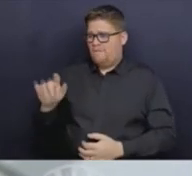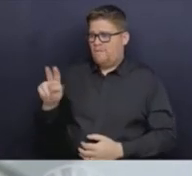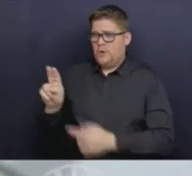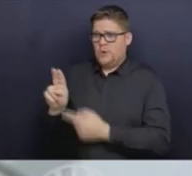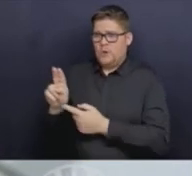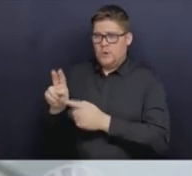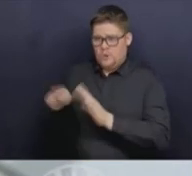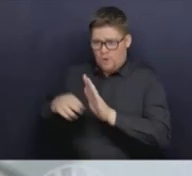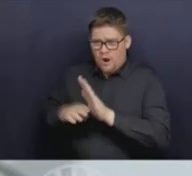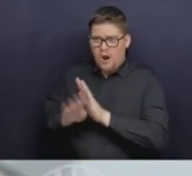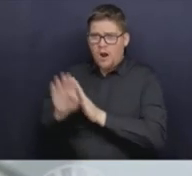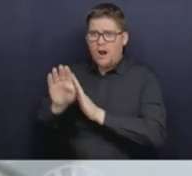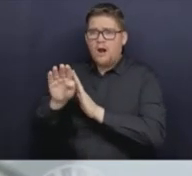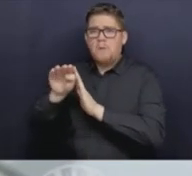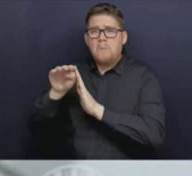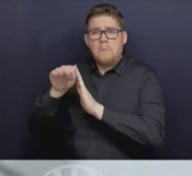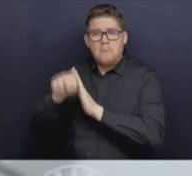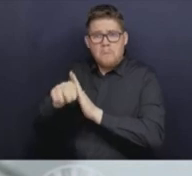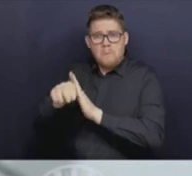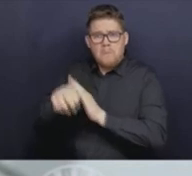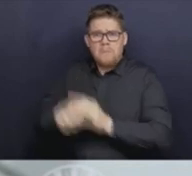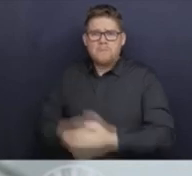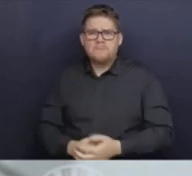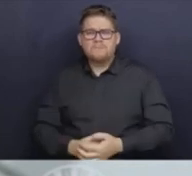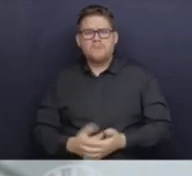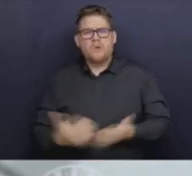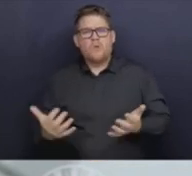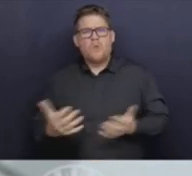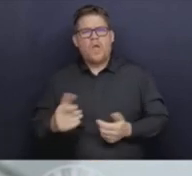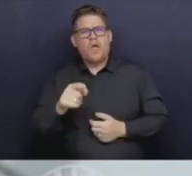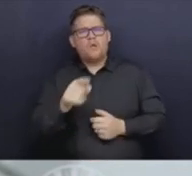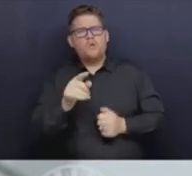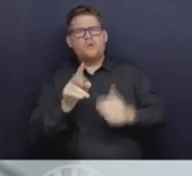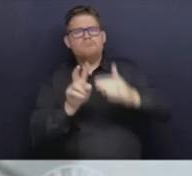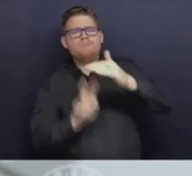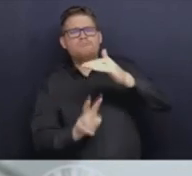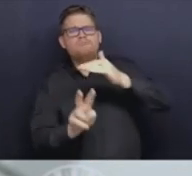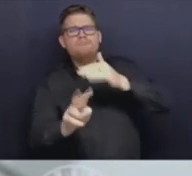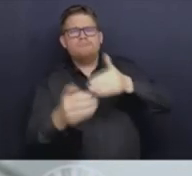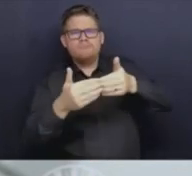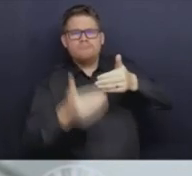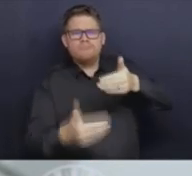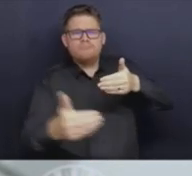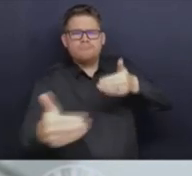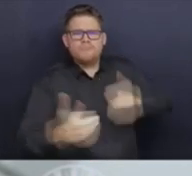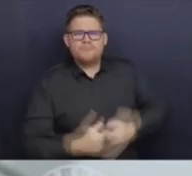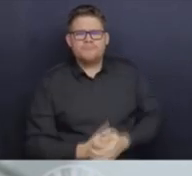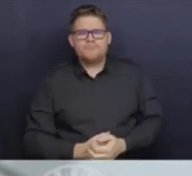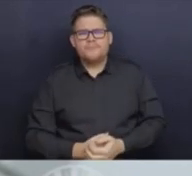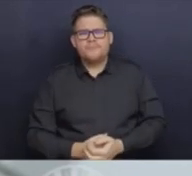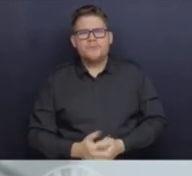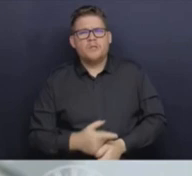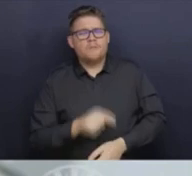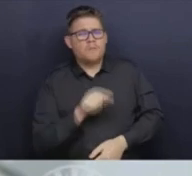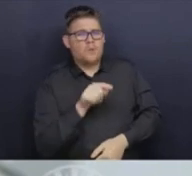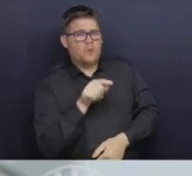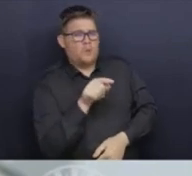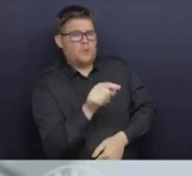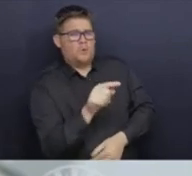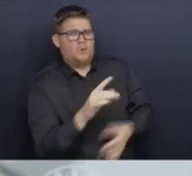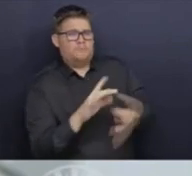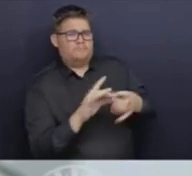forward in terms of what we can expect for flu and RSV and COVID? One of the things you mentioned when you were talking about